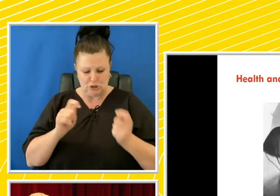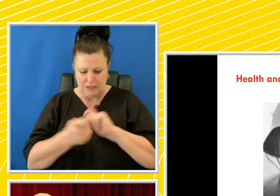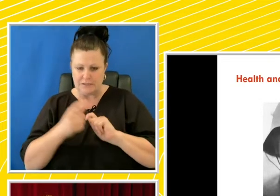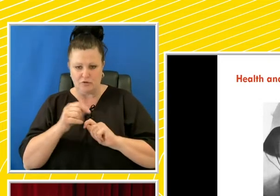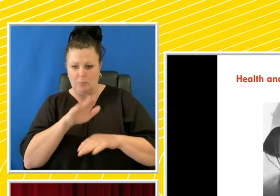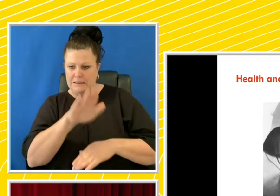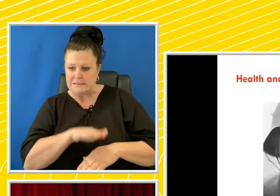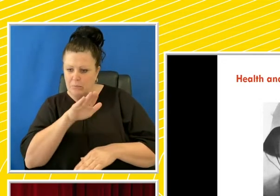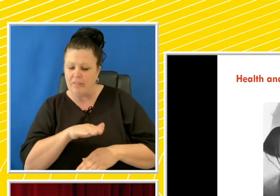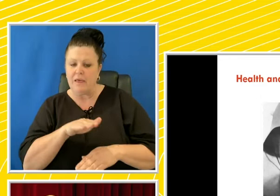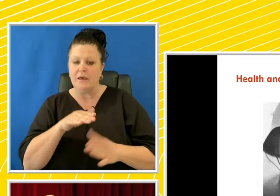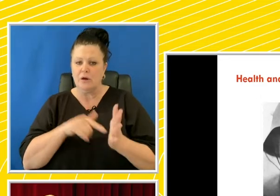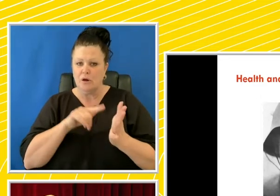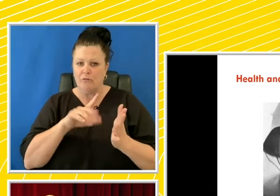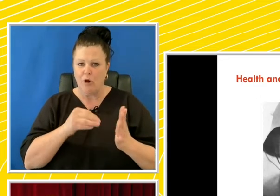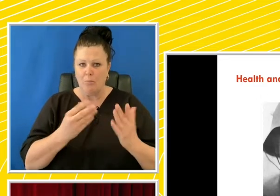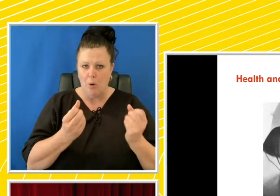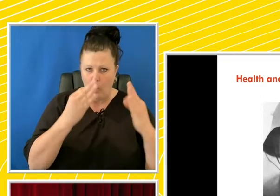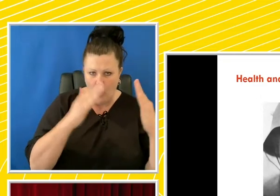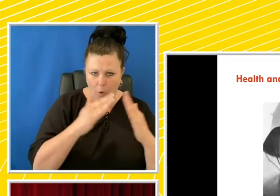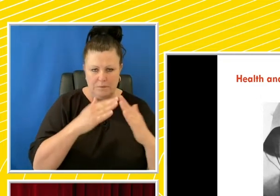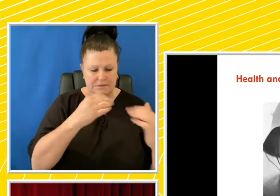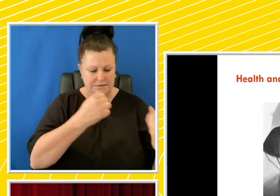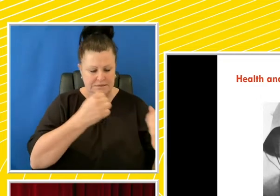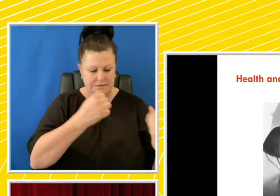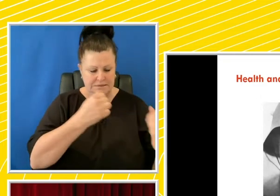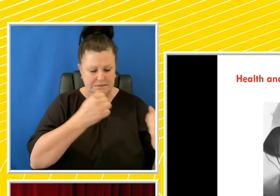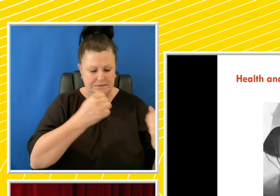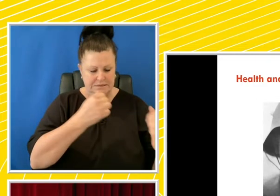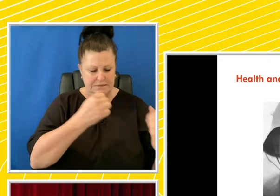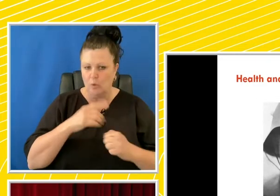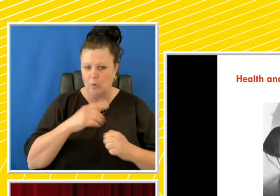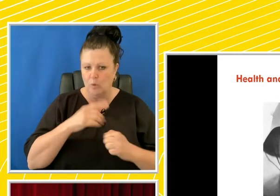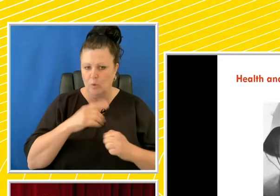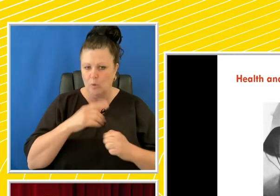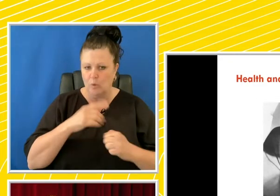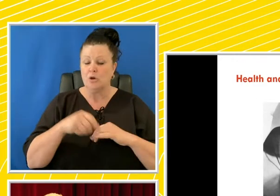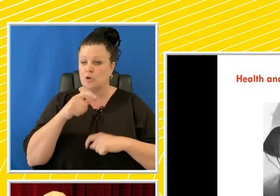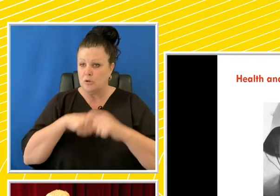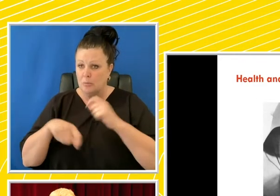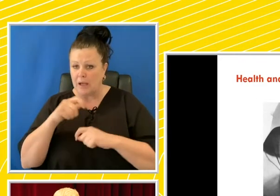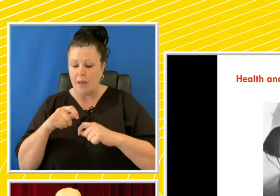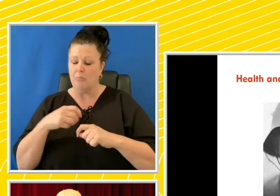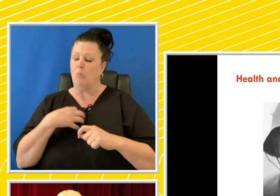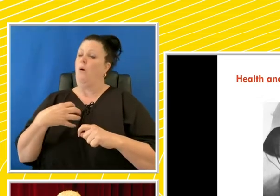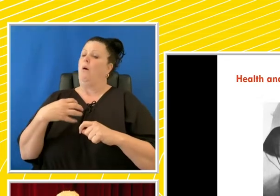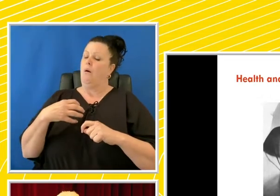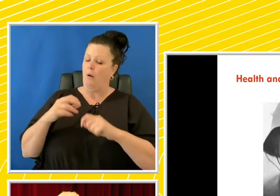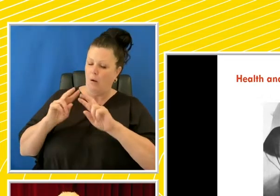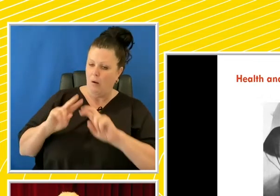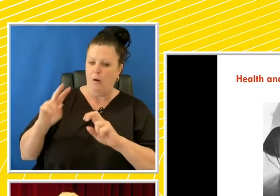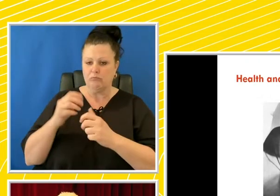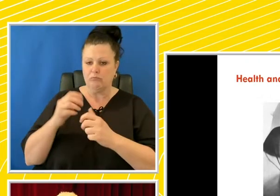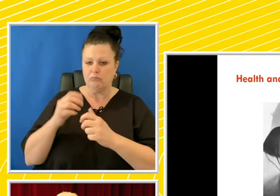homeless through impoverished wounded veterans of the 1914-18 war to a malevolent and destructive philosophy steeped in racial